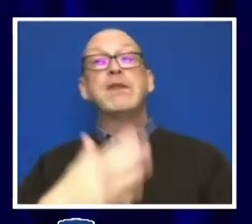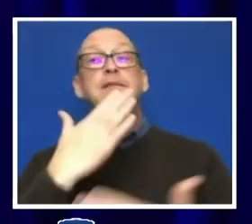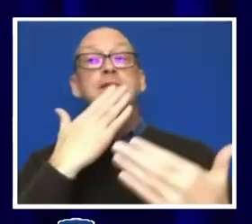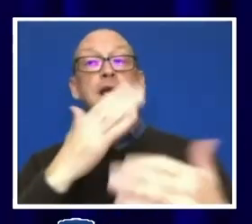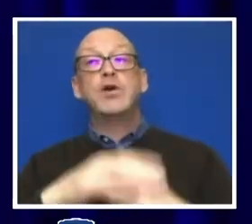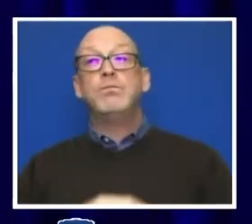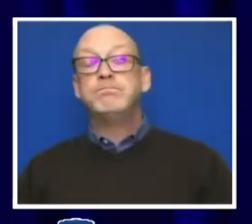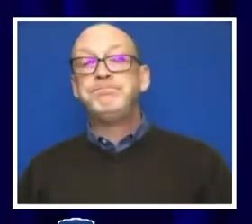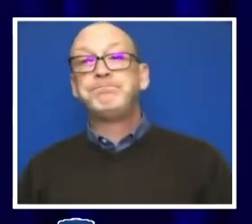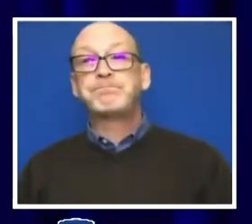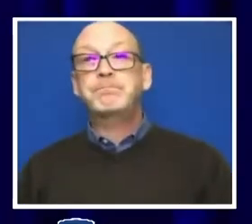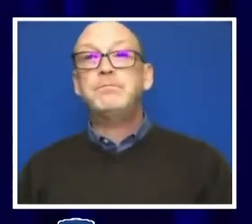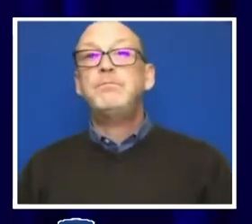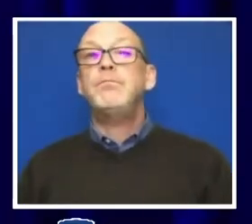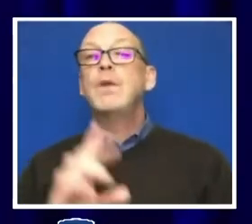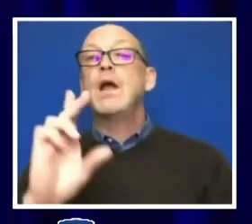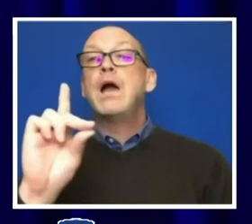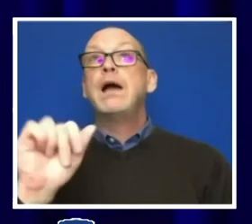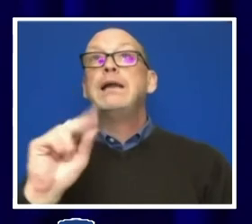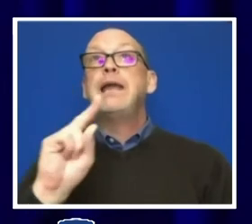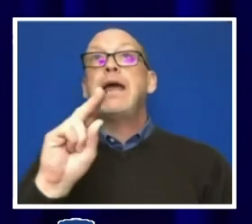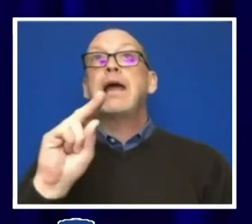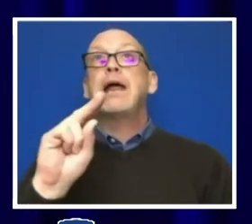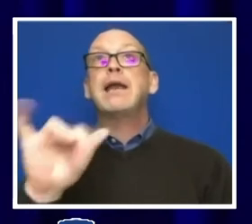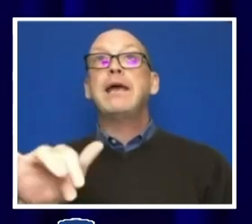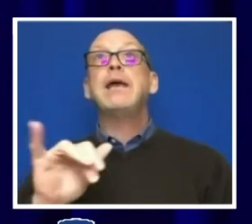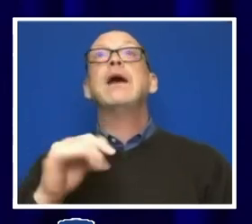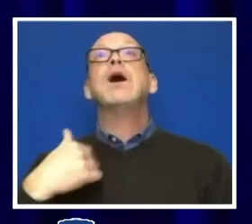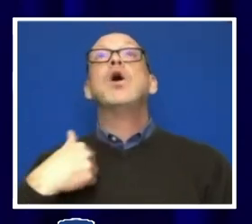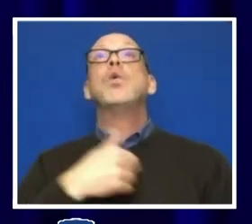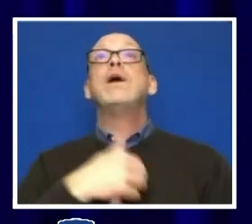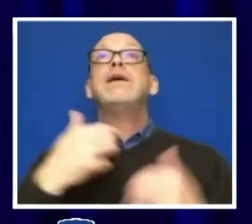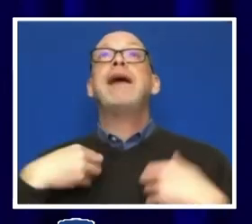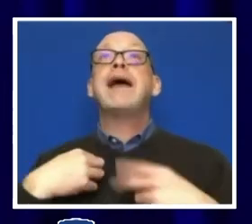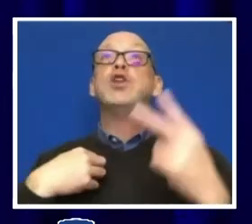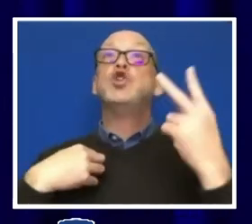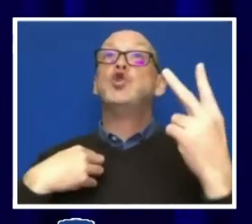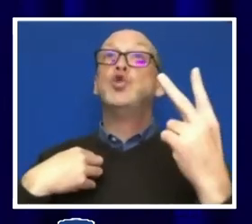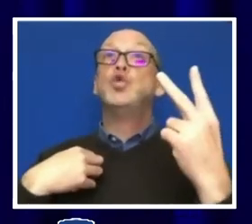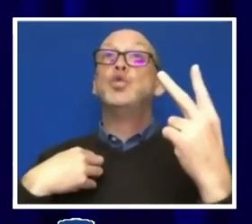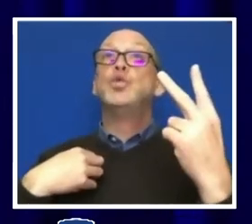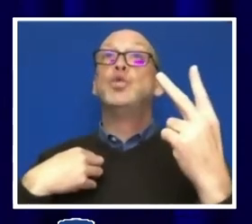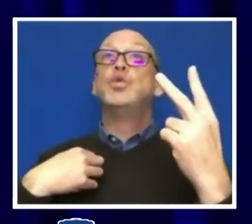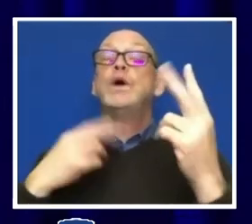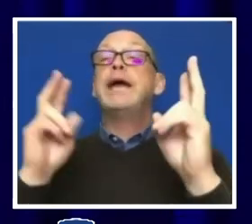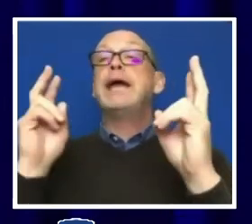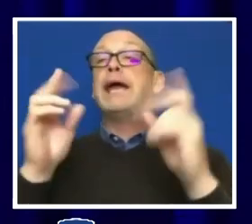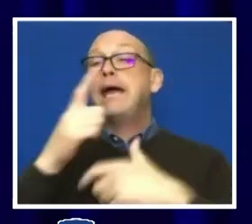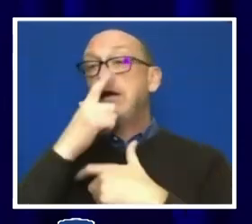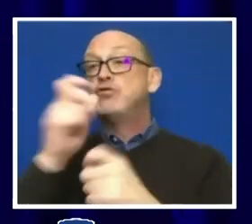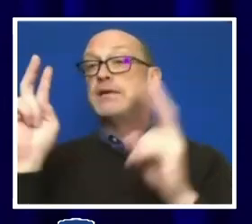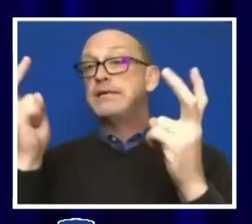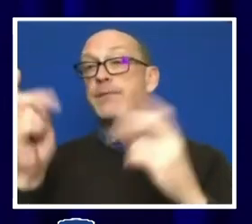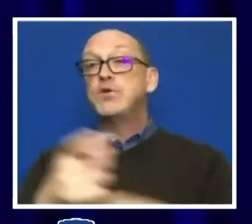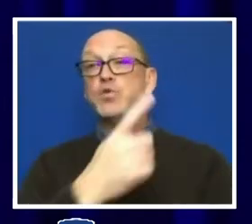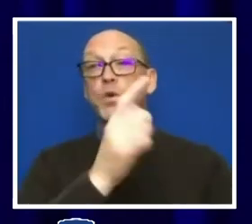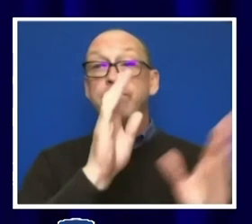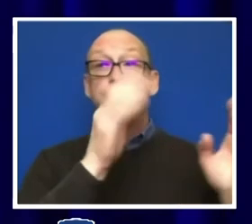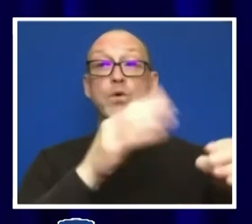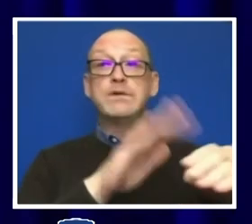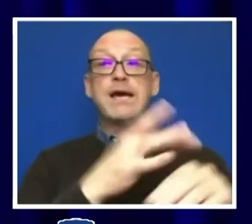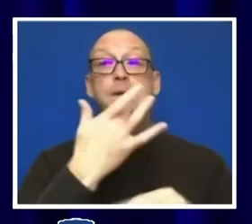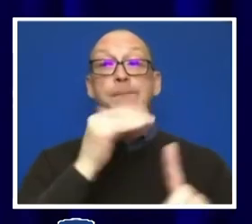So, Danny, we've had two interesting topics, one focused on bias